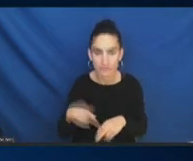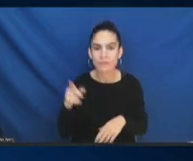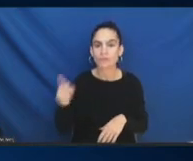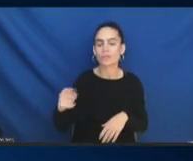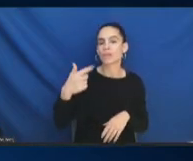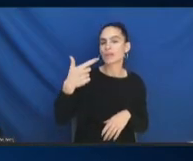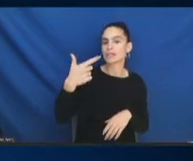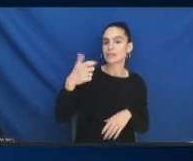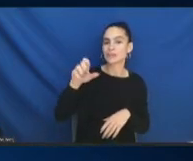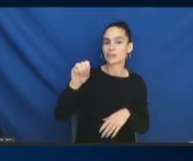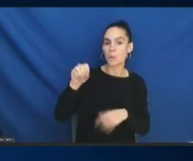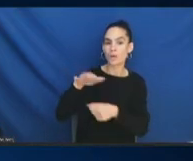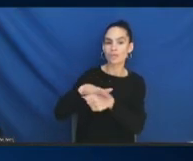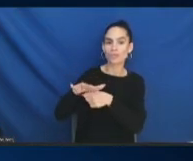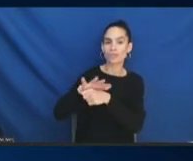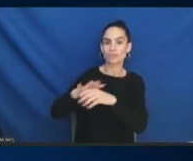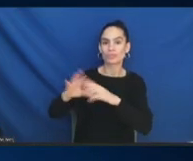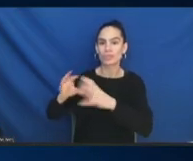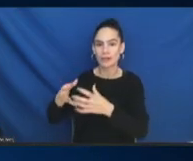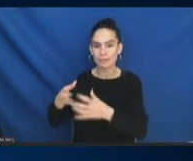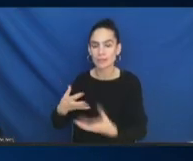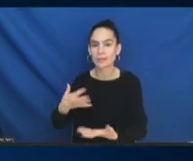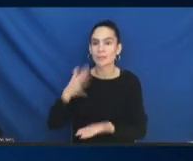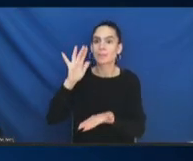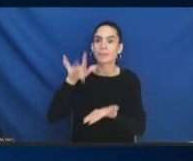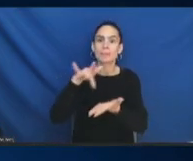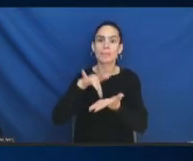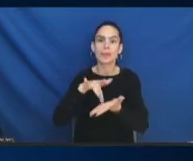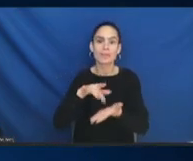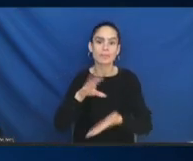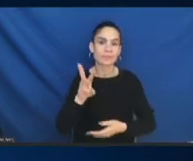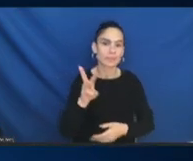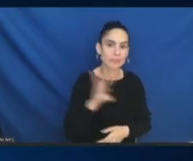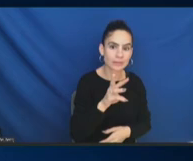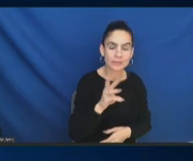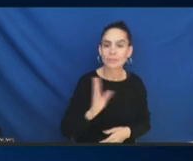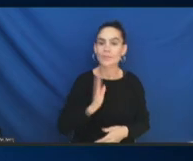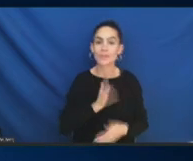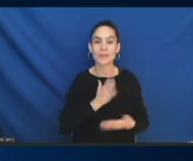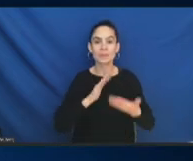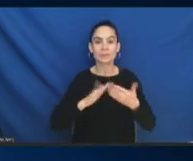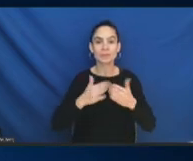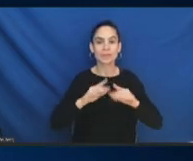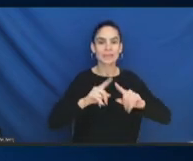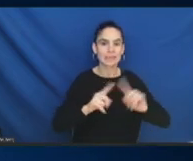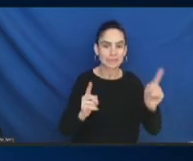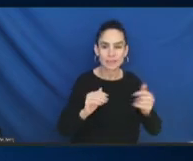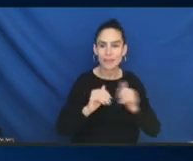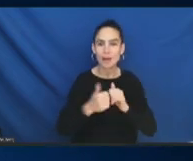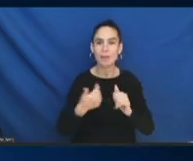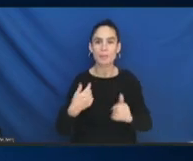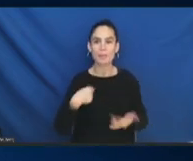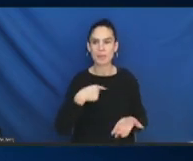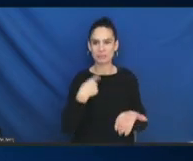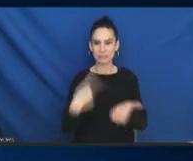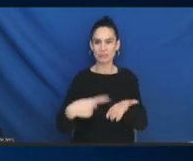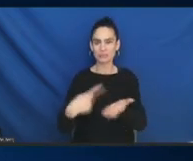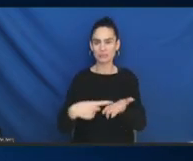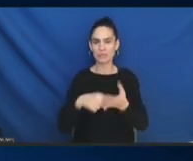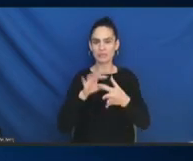makeup of Asian Americans are very different. How do we, you know, talk about that, not just the national level? And then,